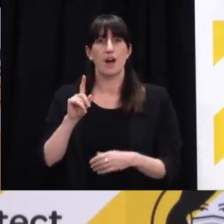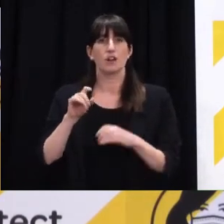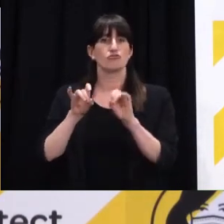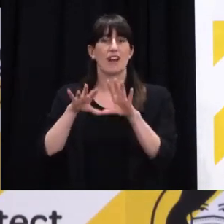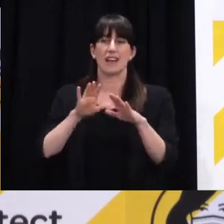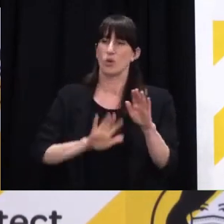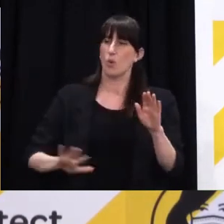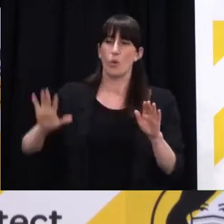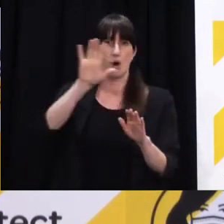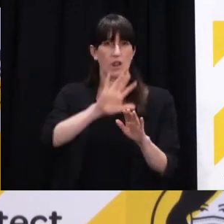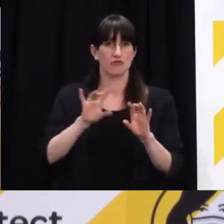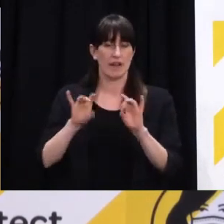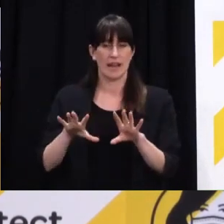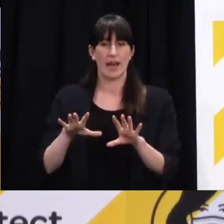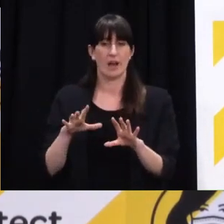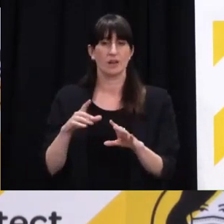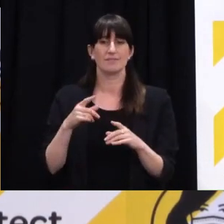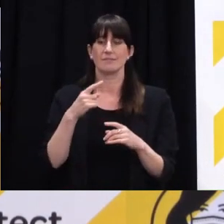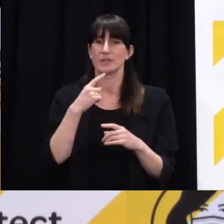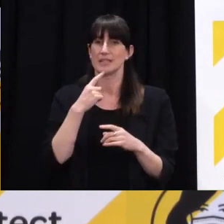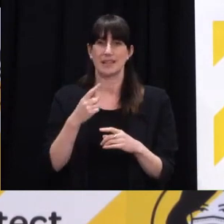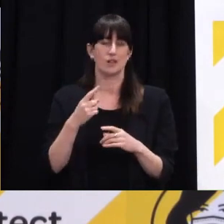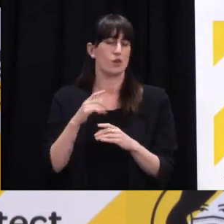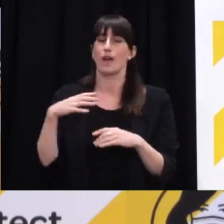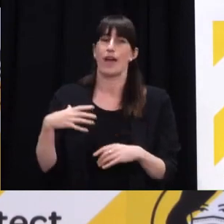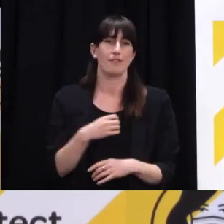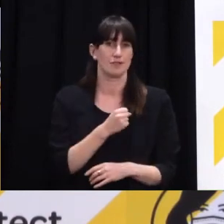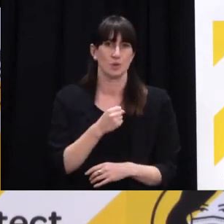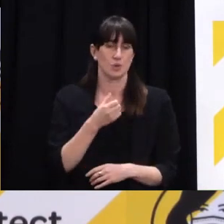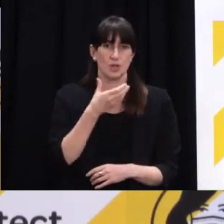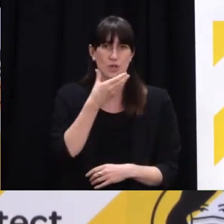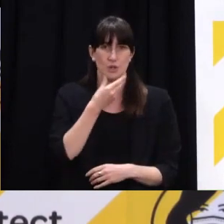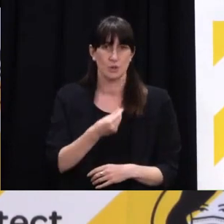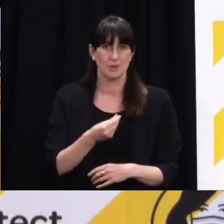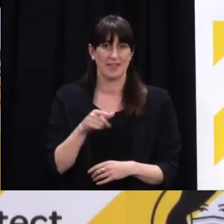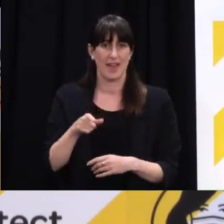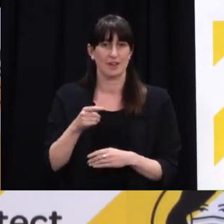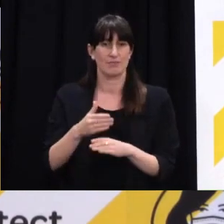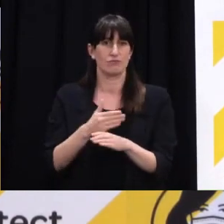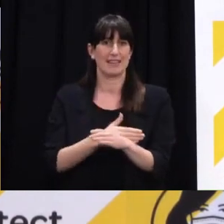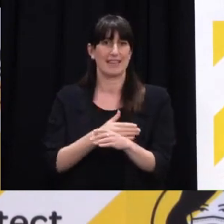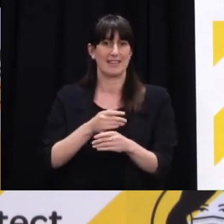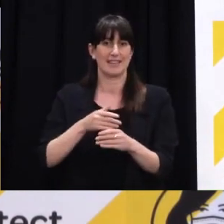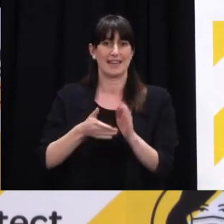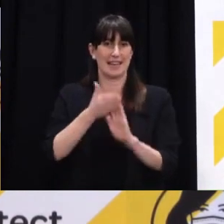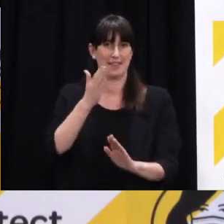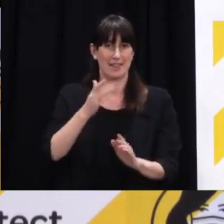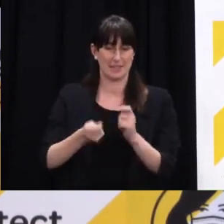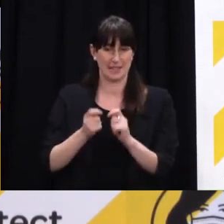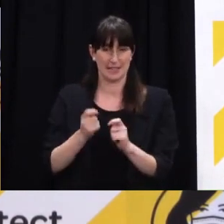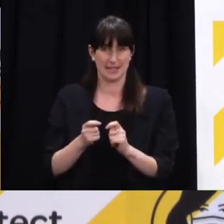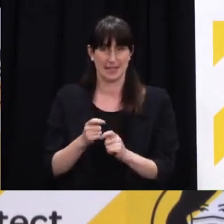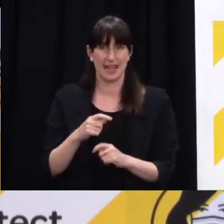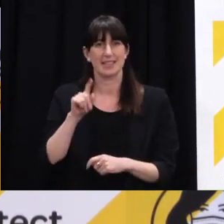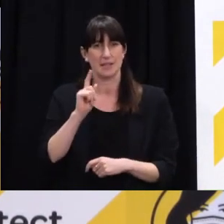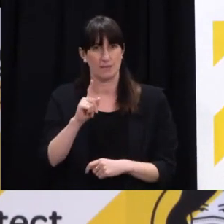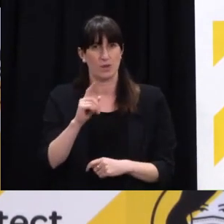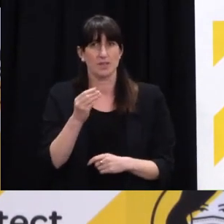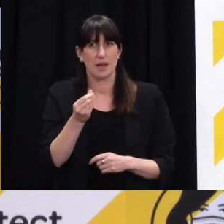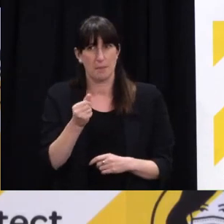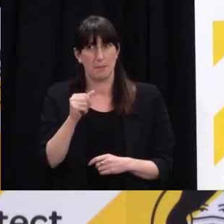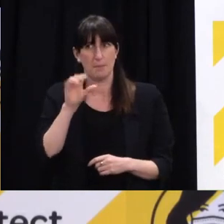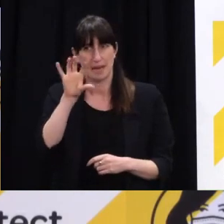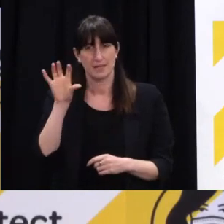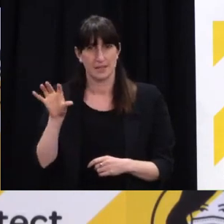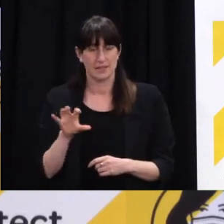We used it in a couple of settings, so people flying from Queensland and Victoria at different times, and then what we've done since is